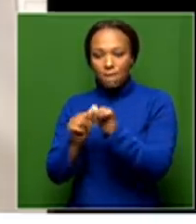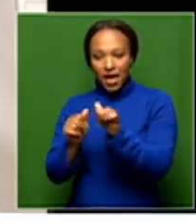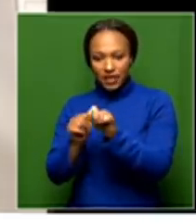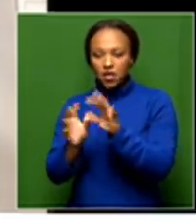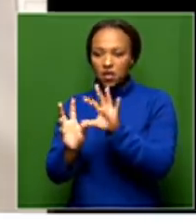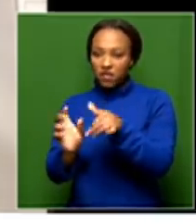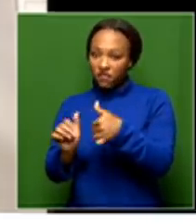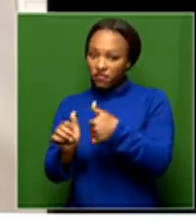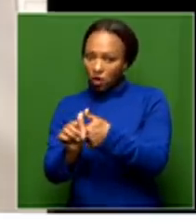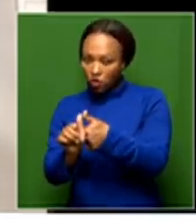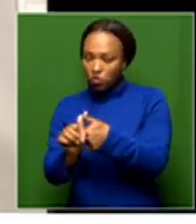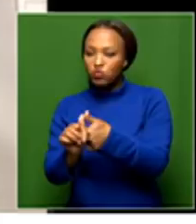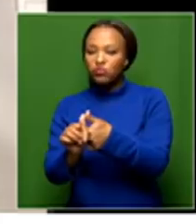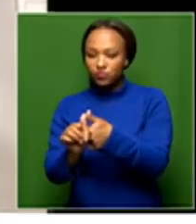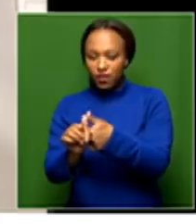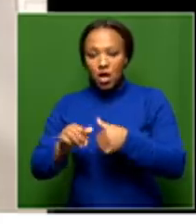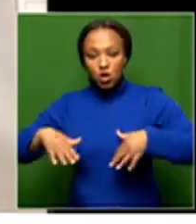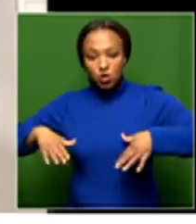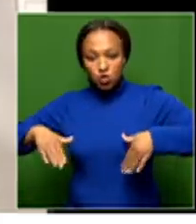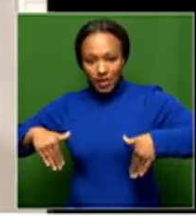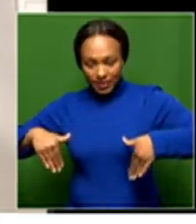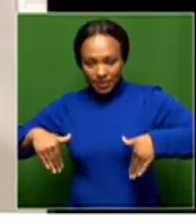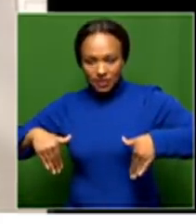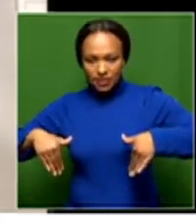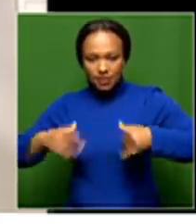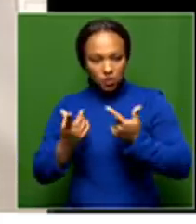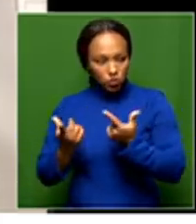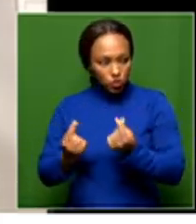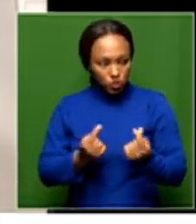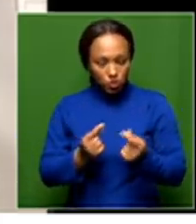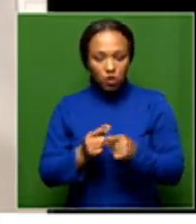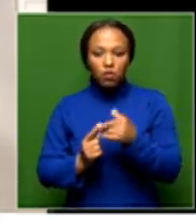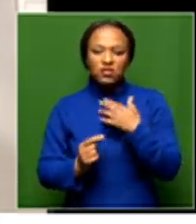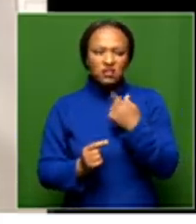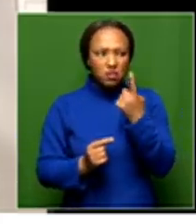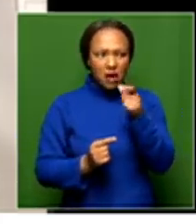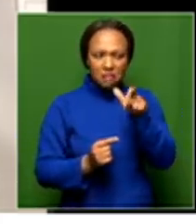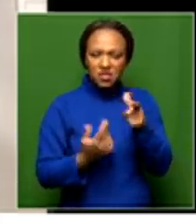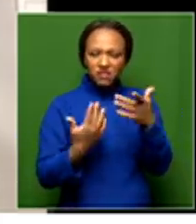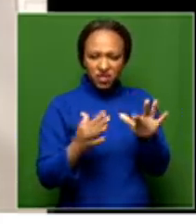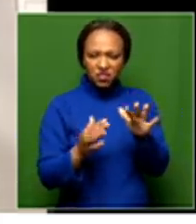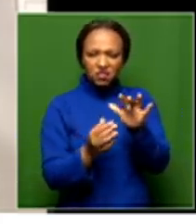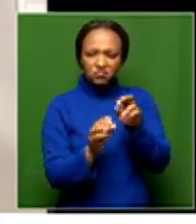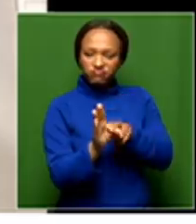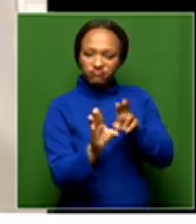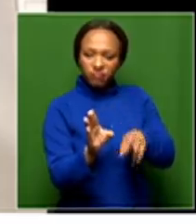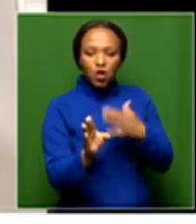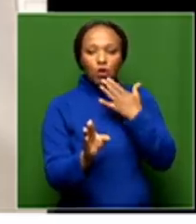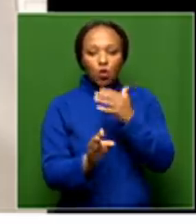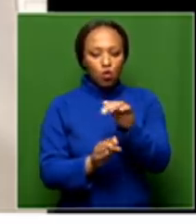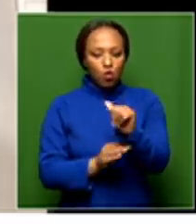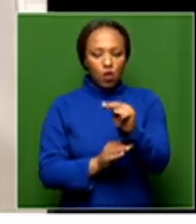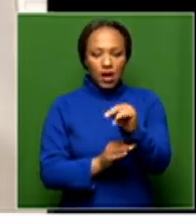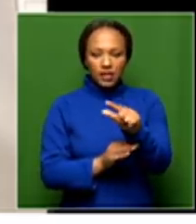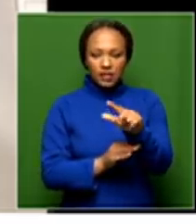follow through, it hasn't resulted yet in people except Andy De Lungisa, obviously, and that we